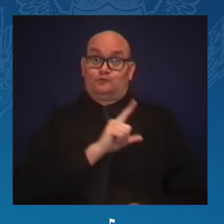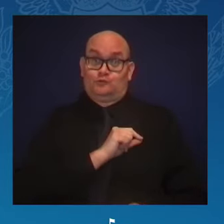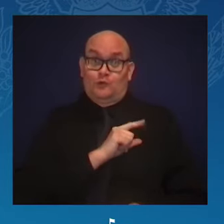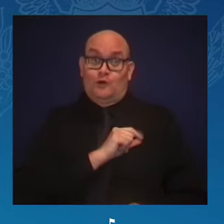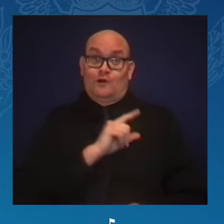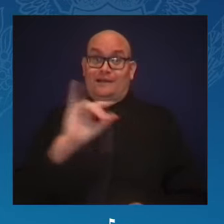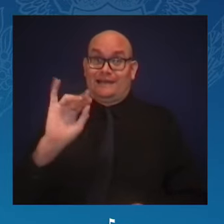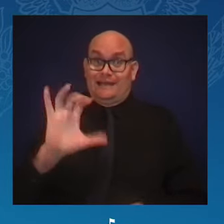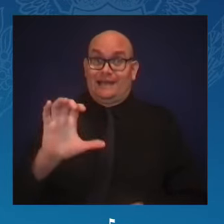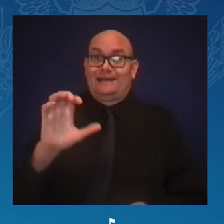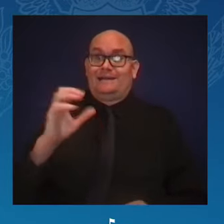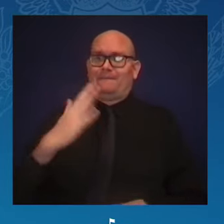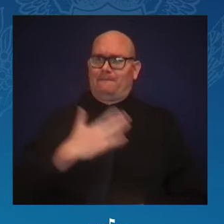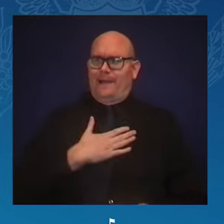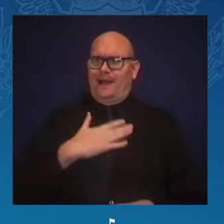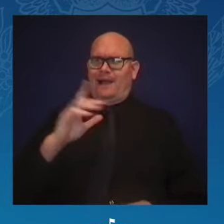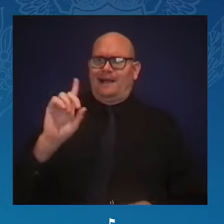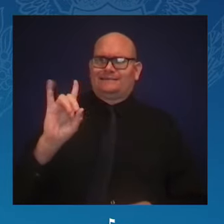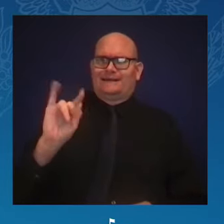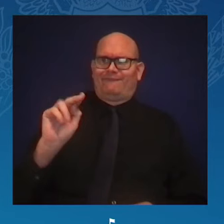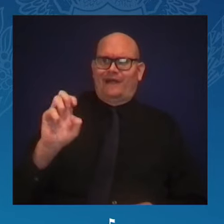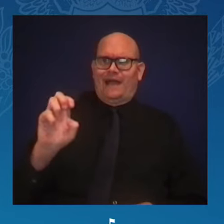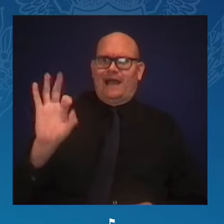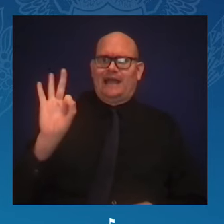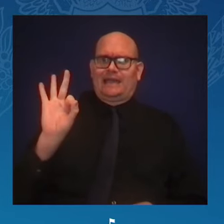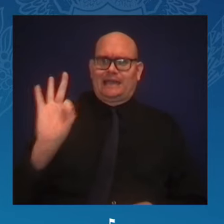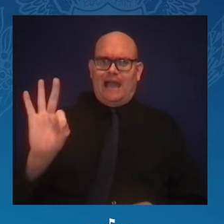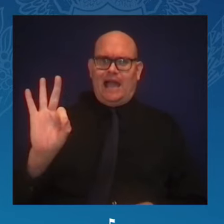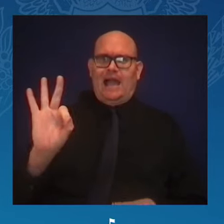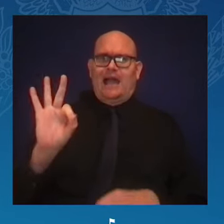Delta Sigma Theta. Good afternoon to you all.